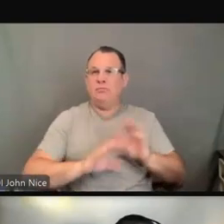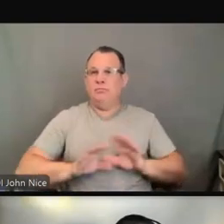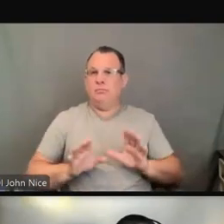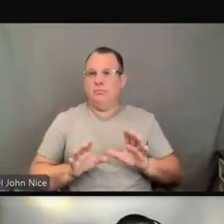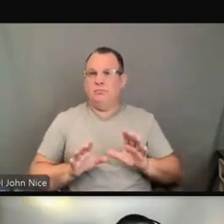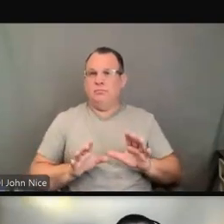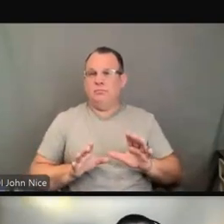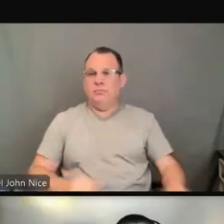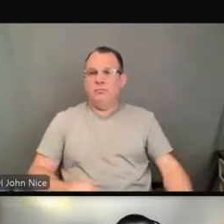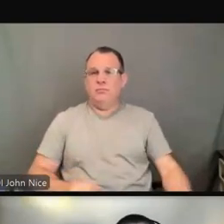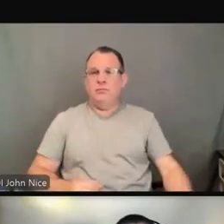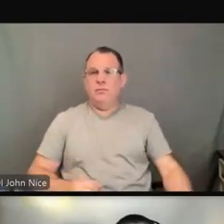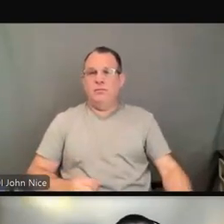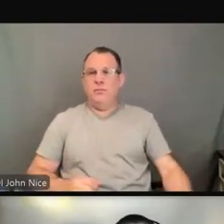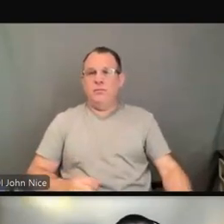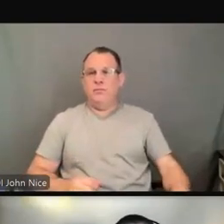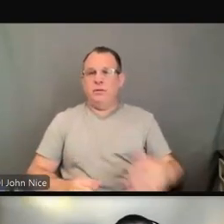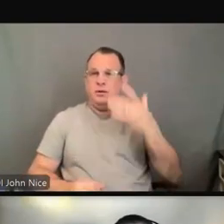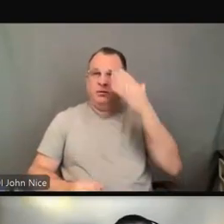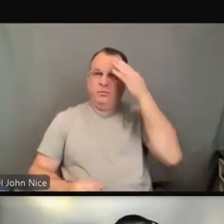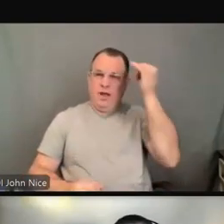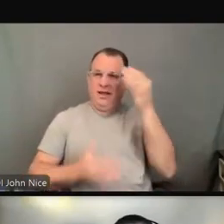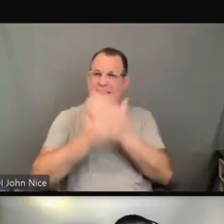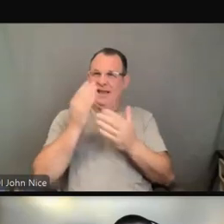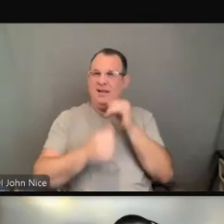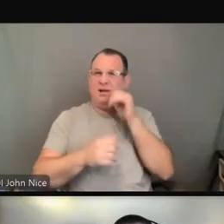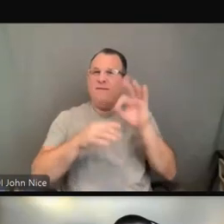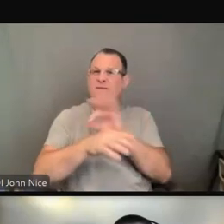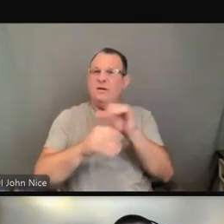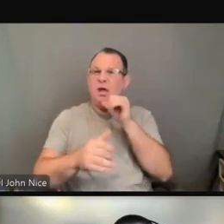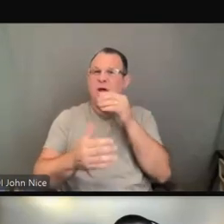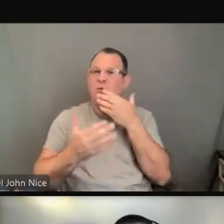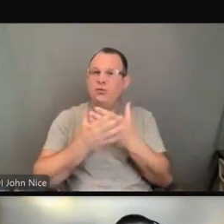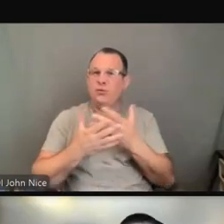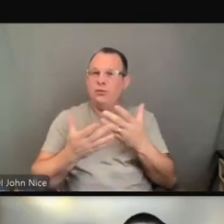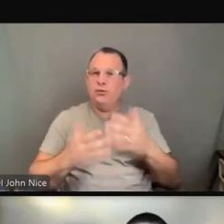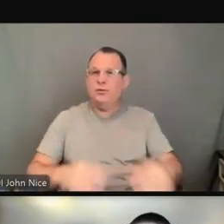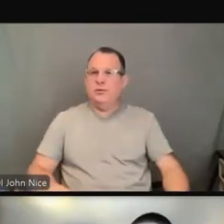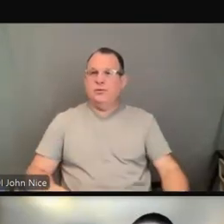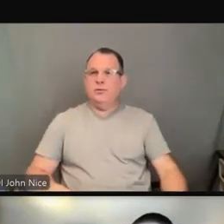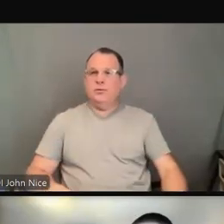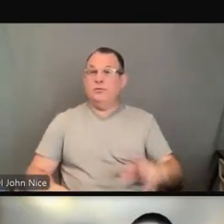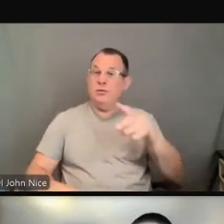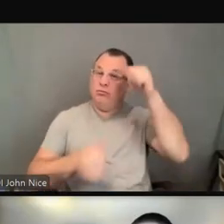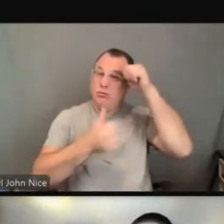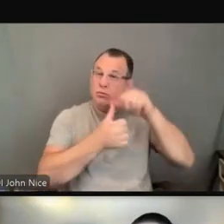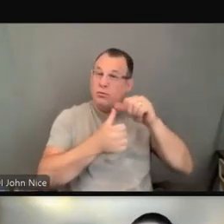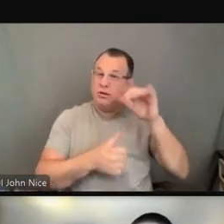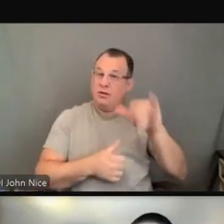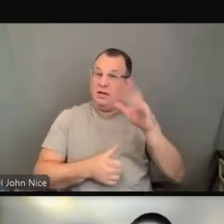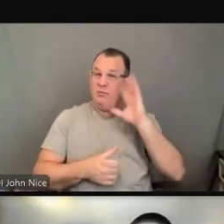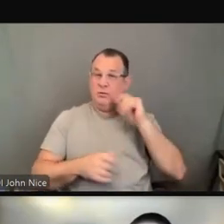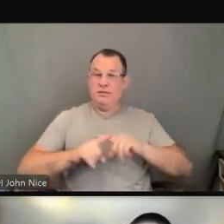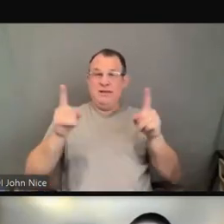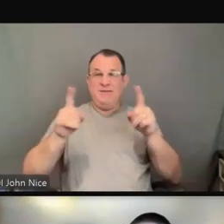experiencing loss of function in their hands. So that's going to require a different assessment and a